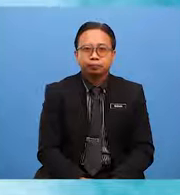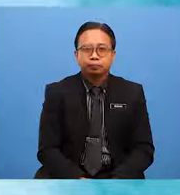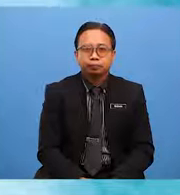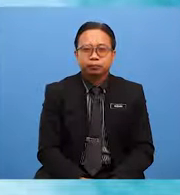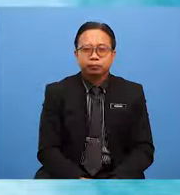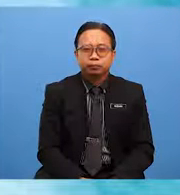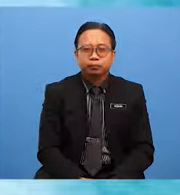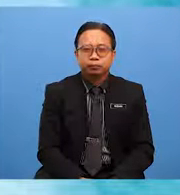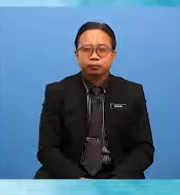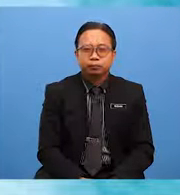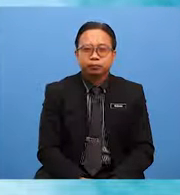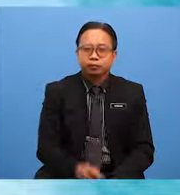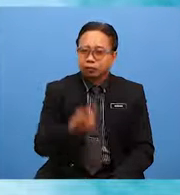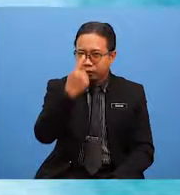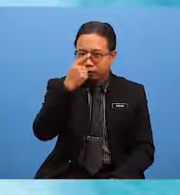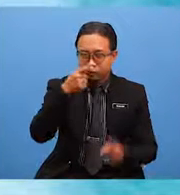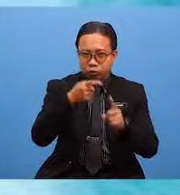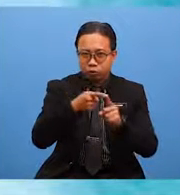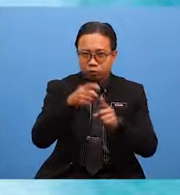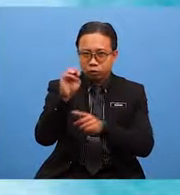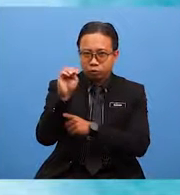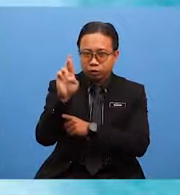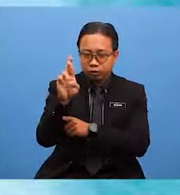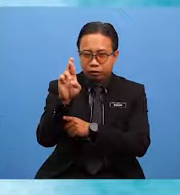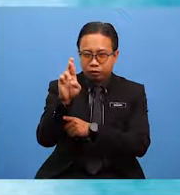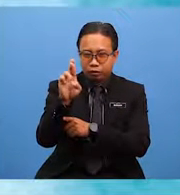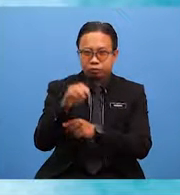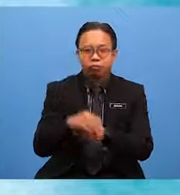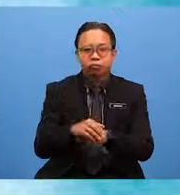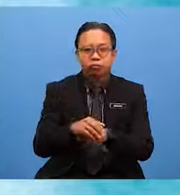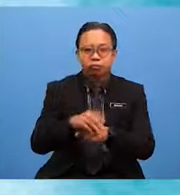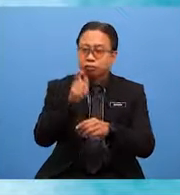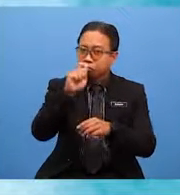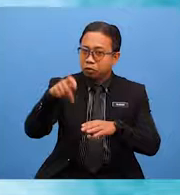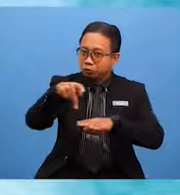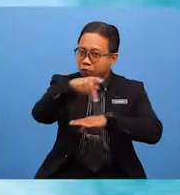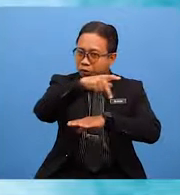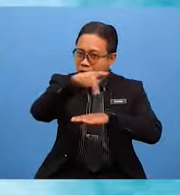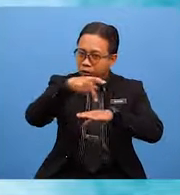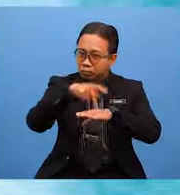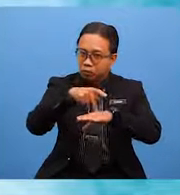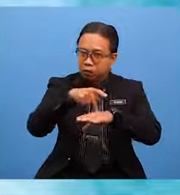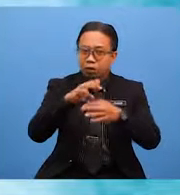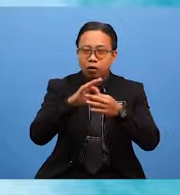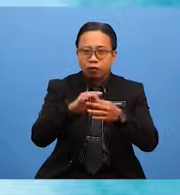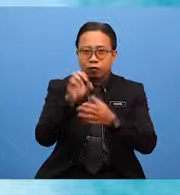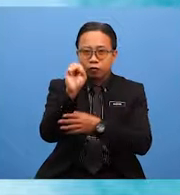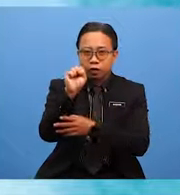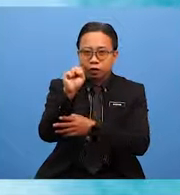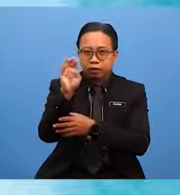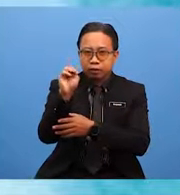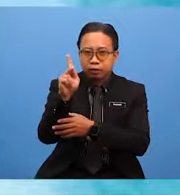To Mr. Hasnan bin Jalal, the principal of SMK Sri Permata.